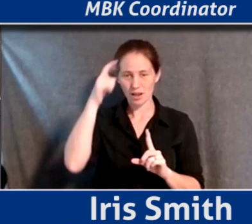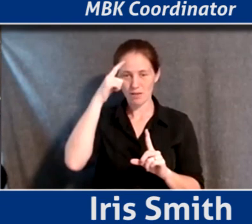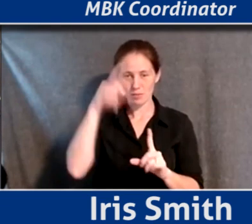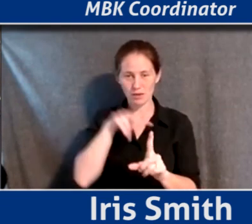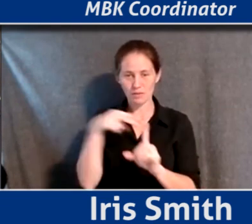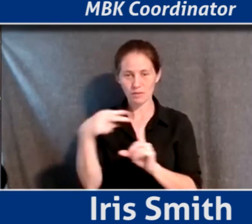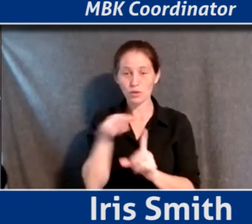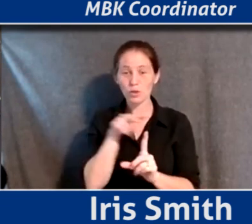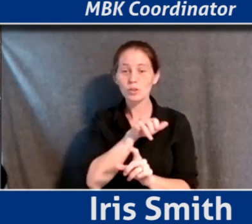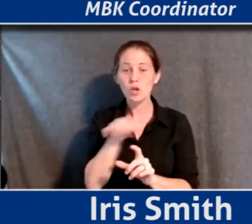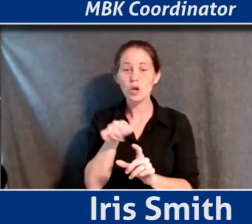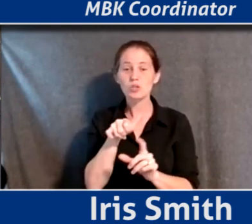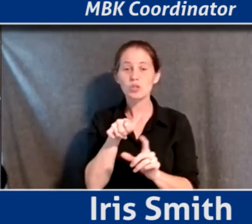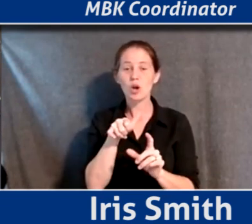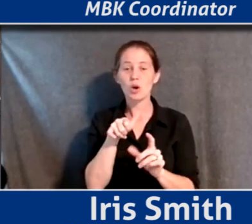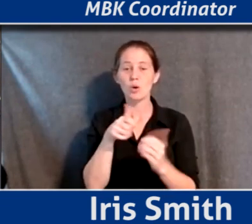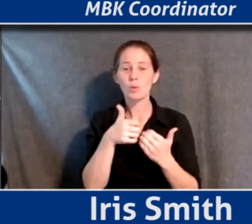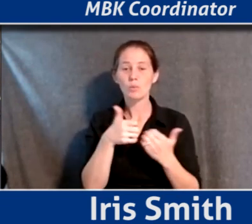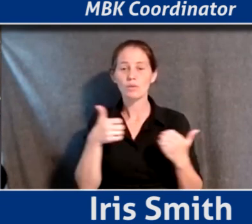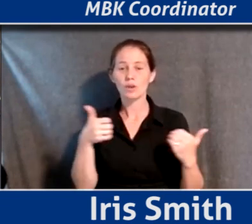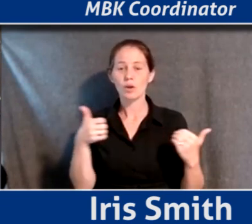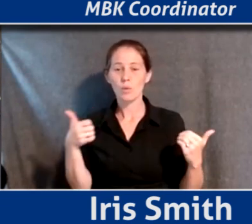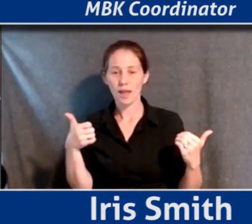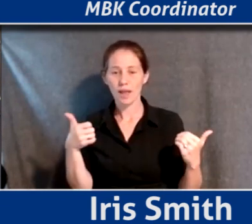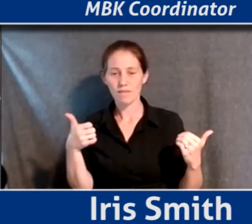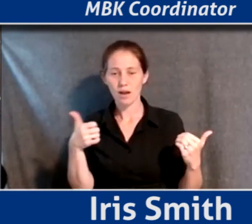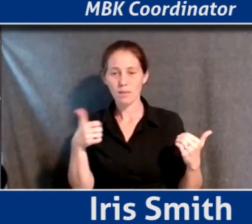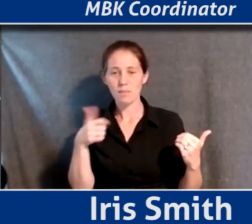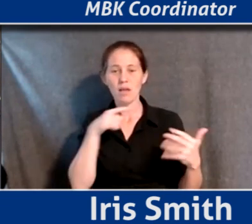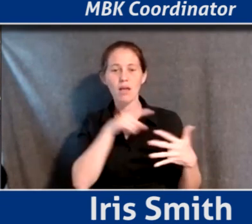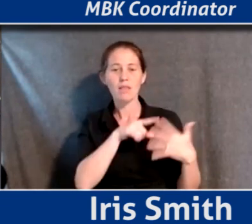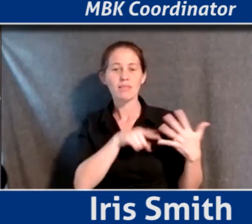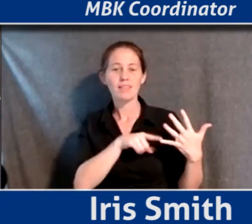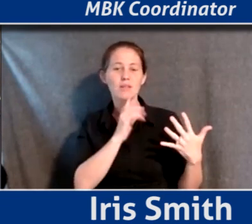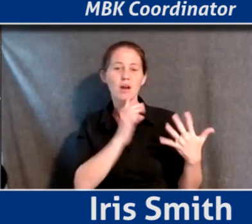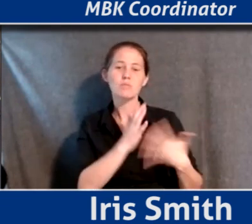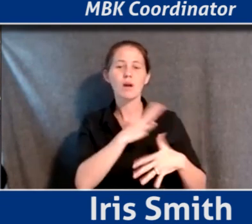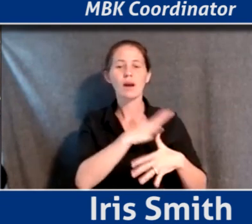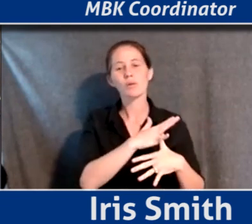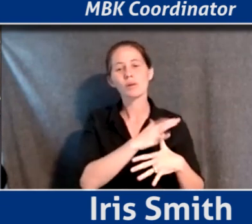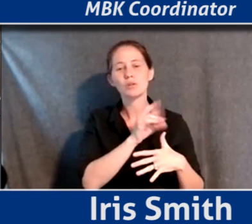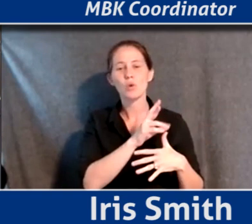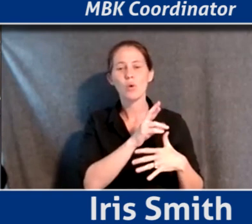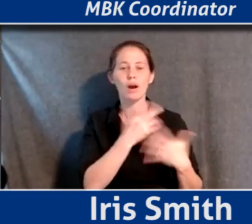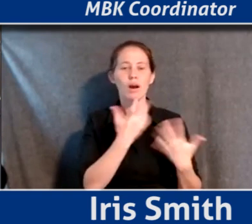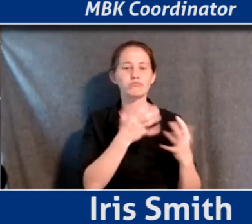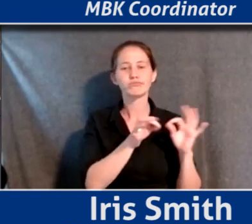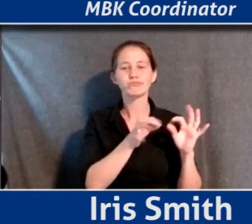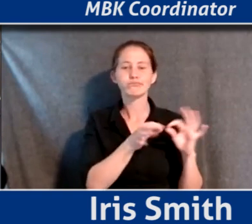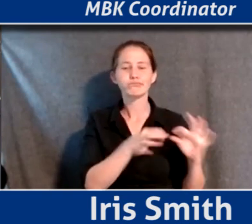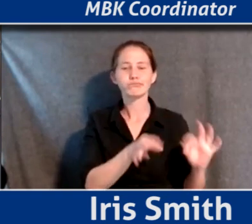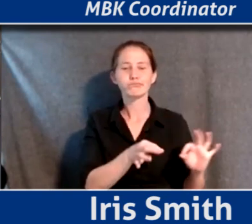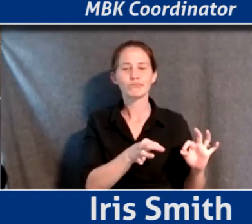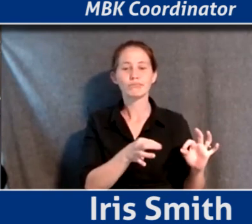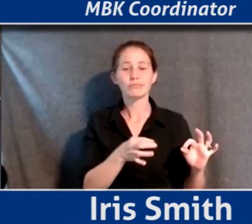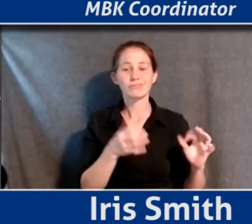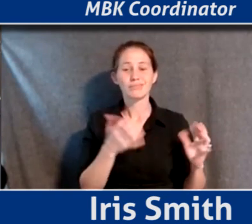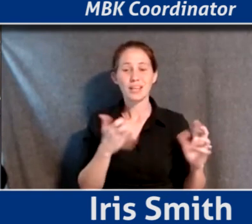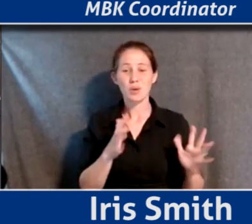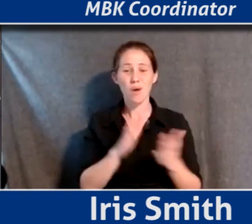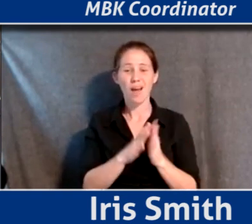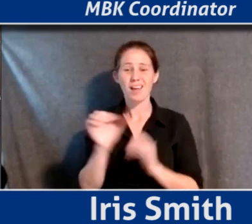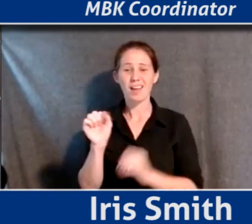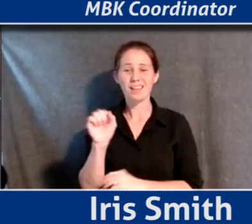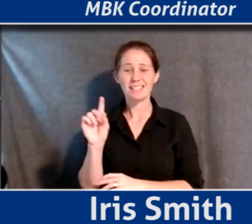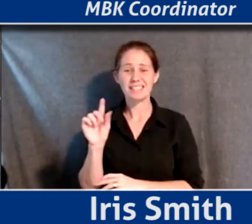is also moving away from just, these are our priorities or these are the catchphrases, and I don't want SDGs to sort of become